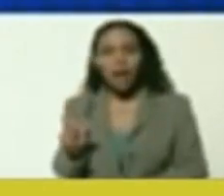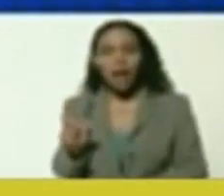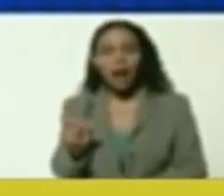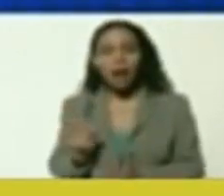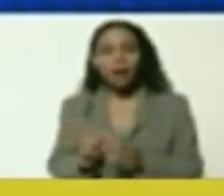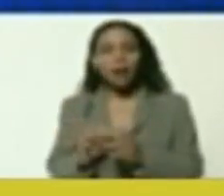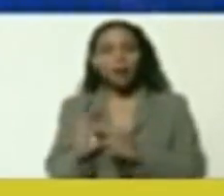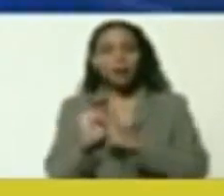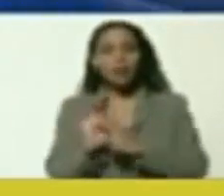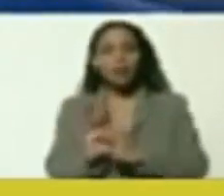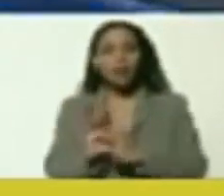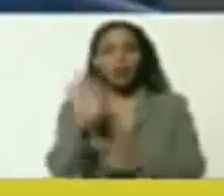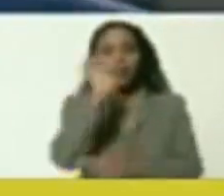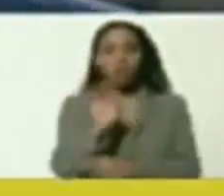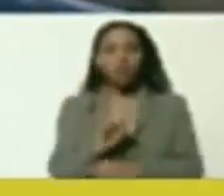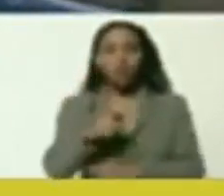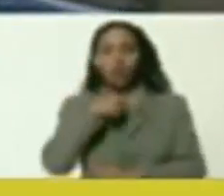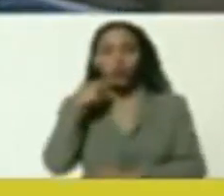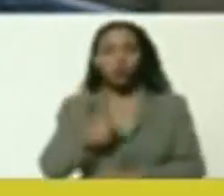Dear Yuri Borisov,